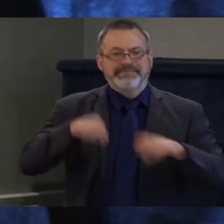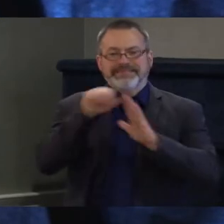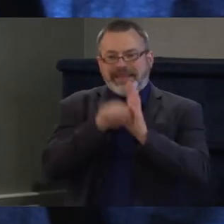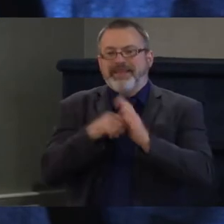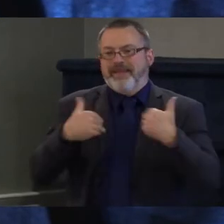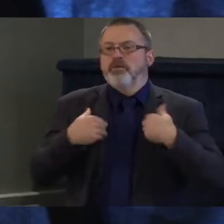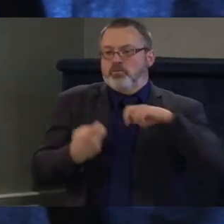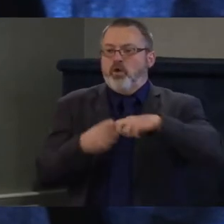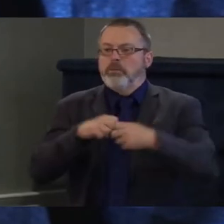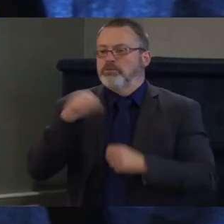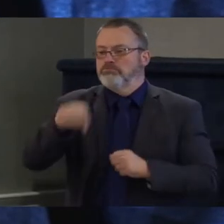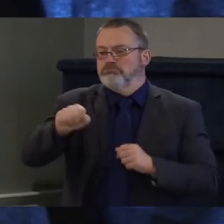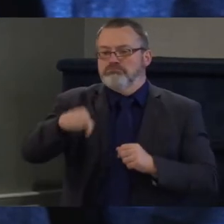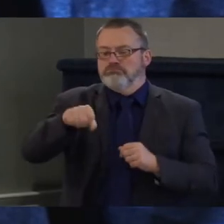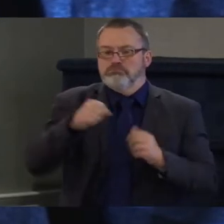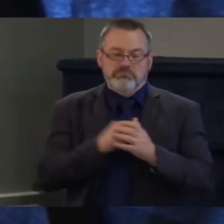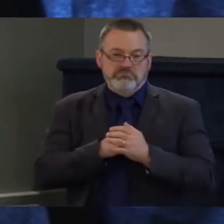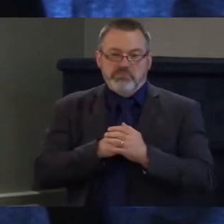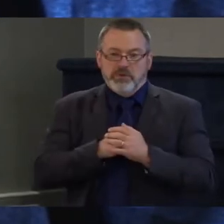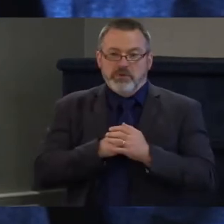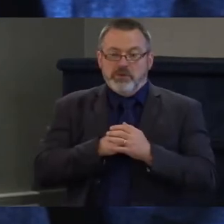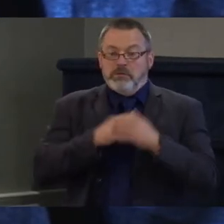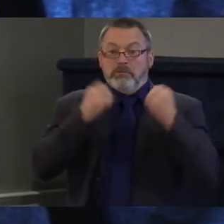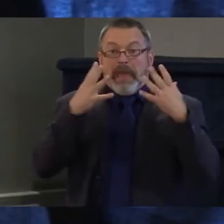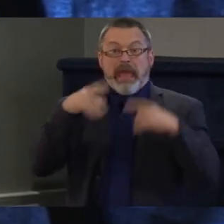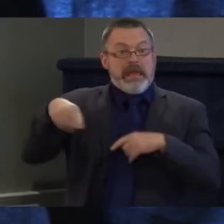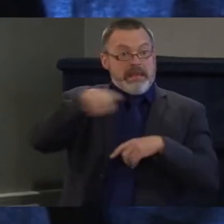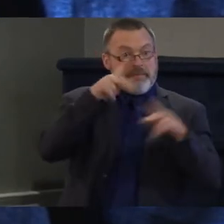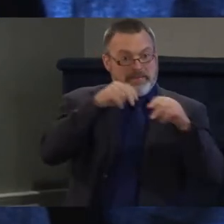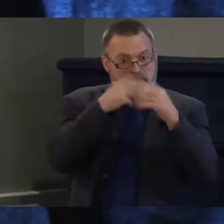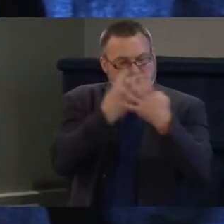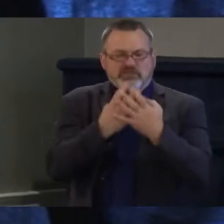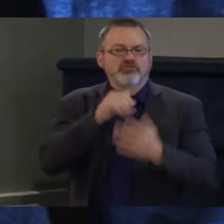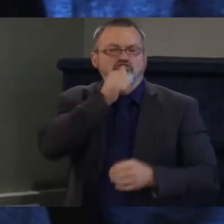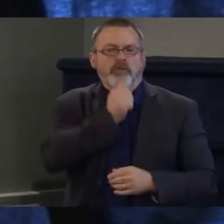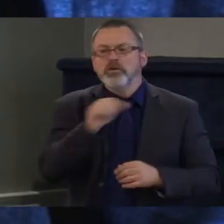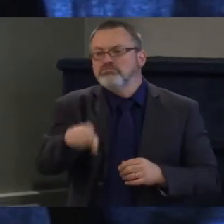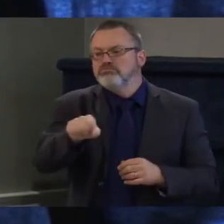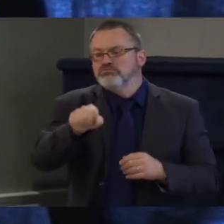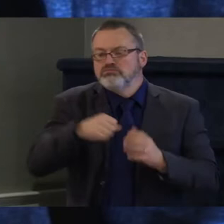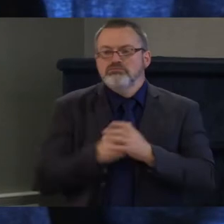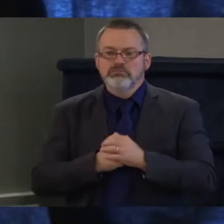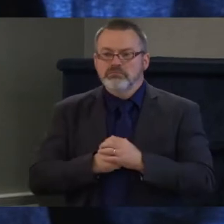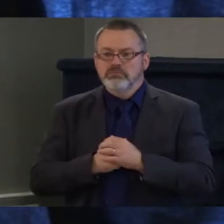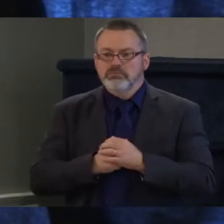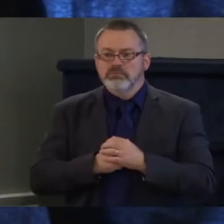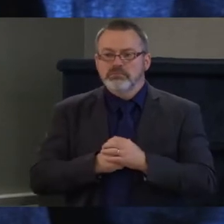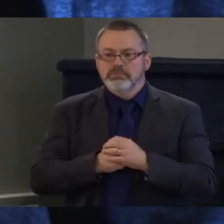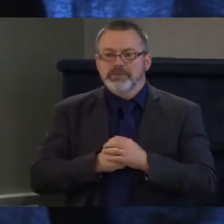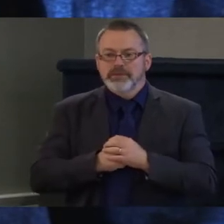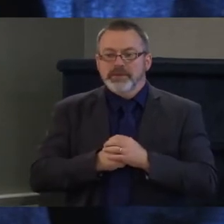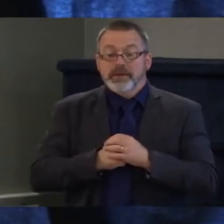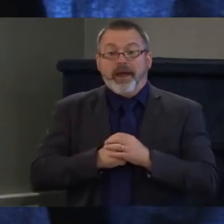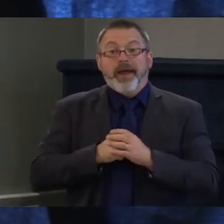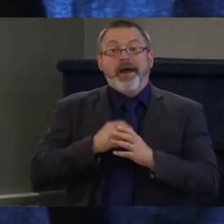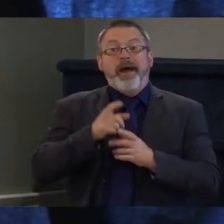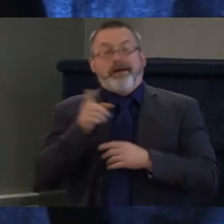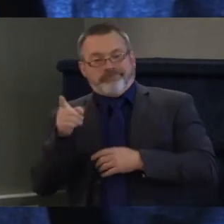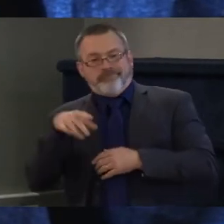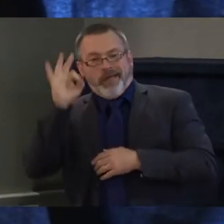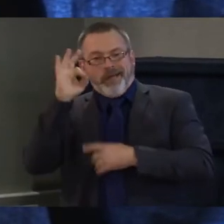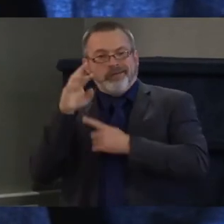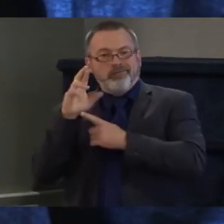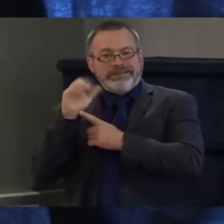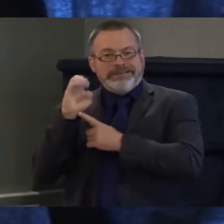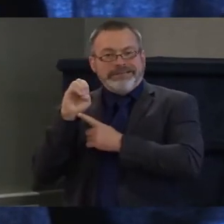look at the folks who are incarcerated, you have a high rate within all prisons, jails,